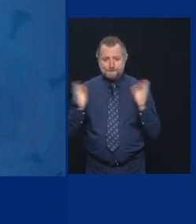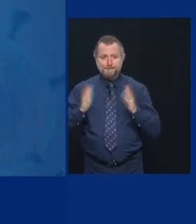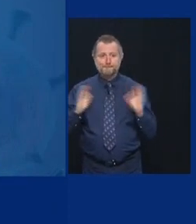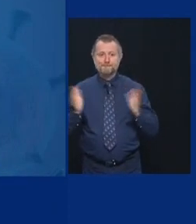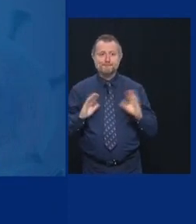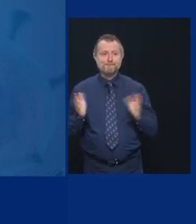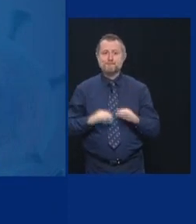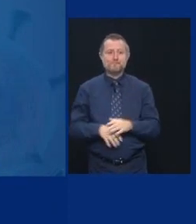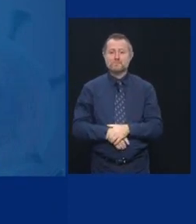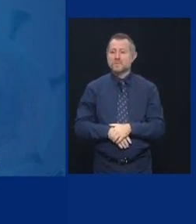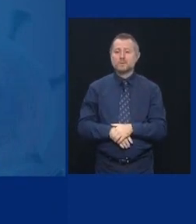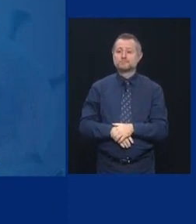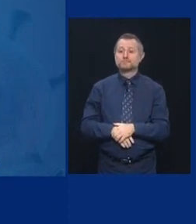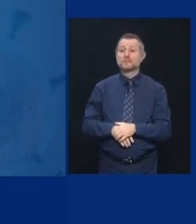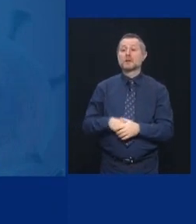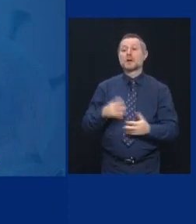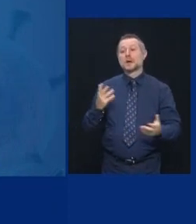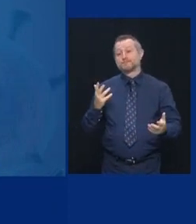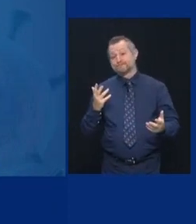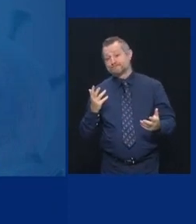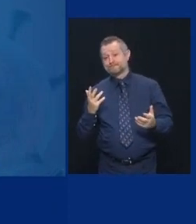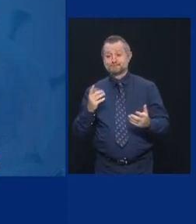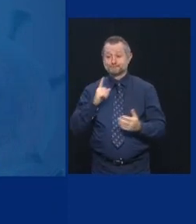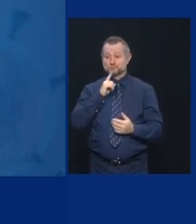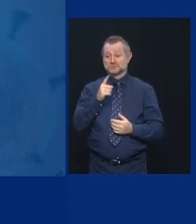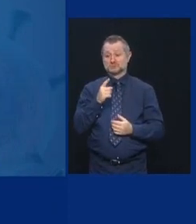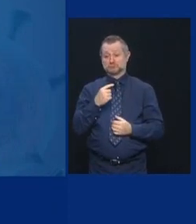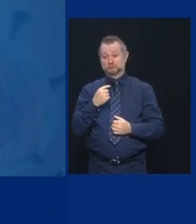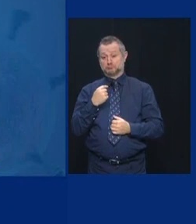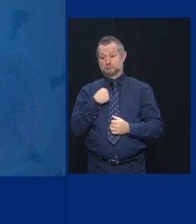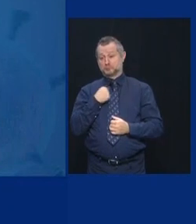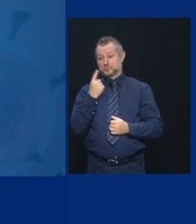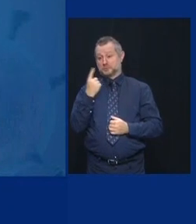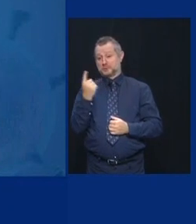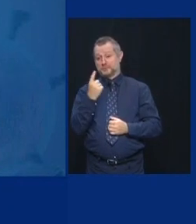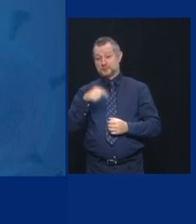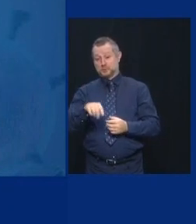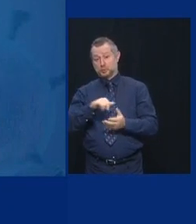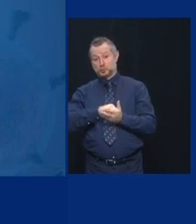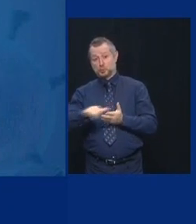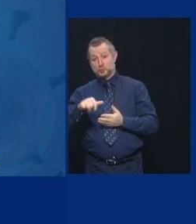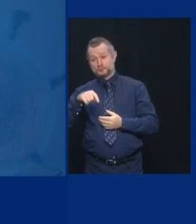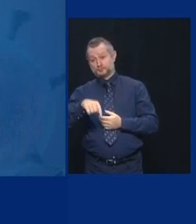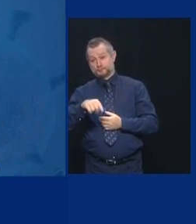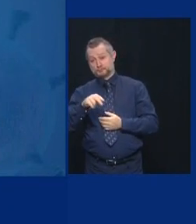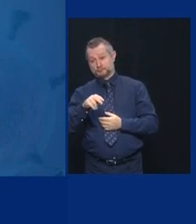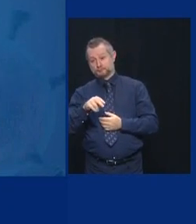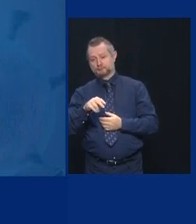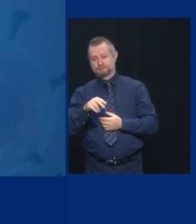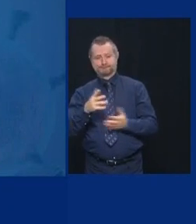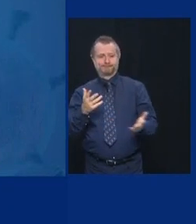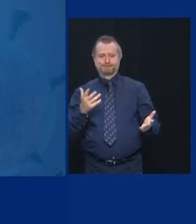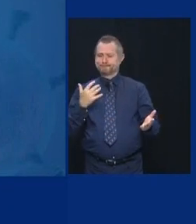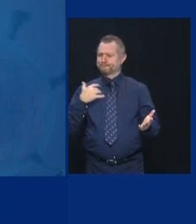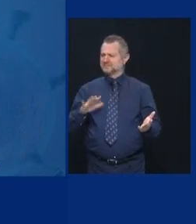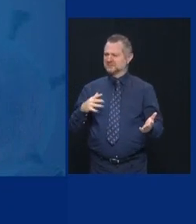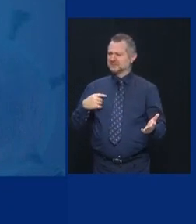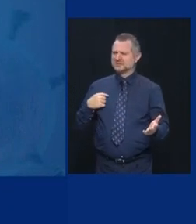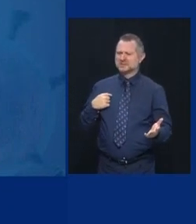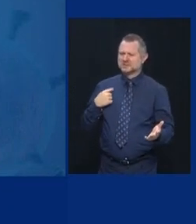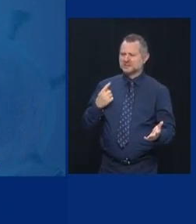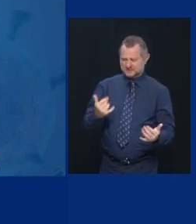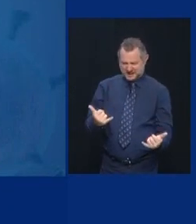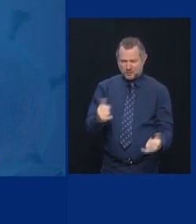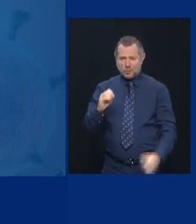There is no person in the state of New York who needs you to tell them at this point, you must wear a